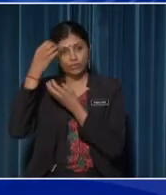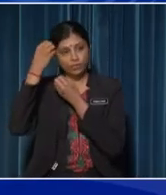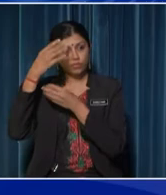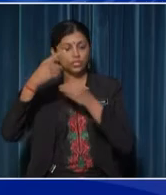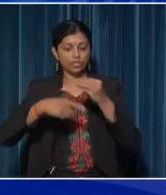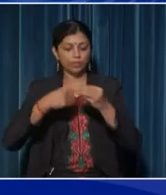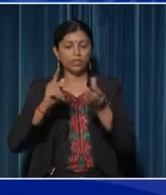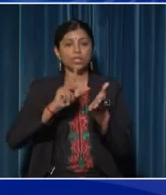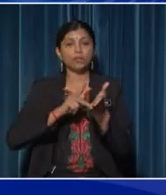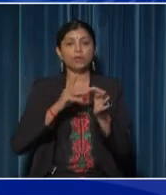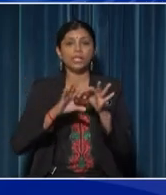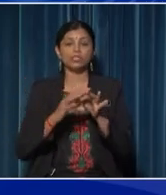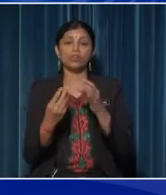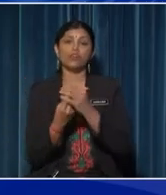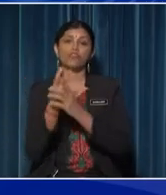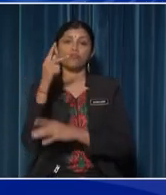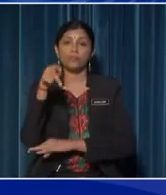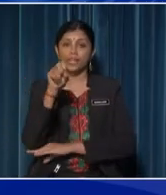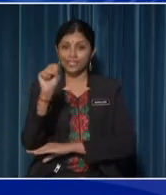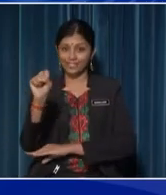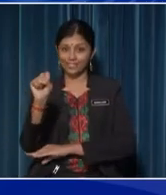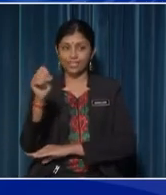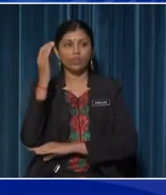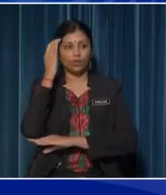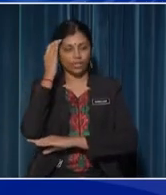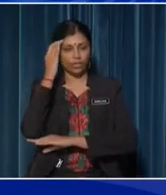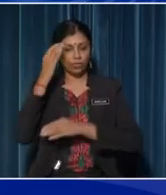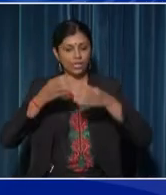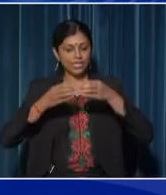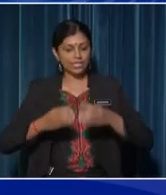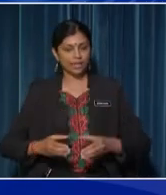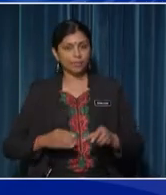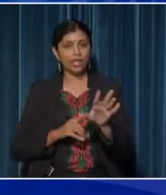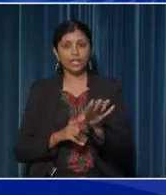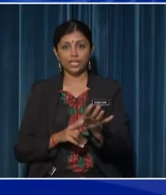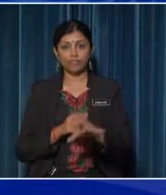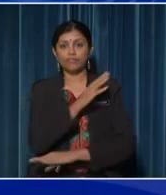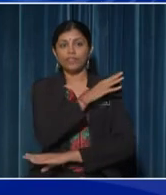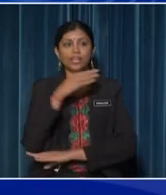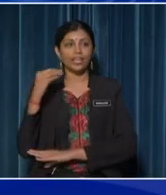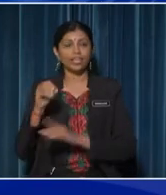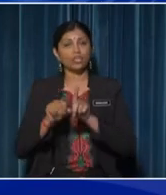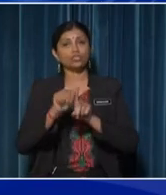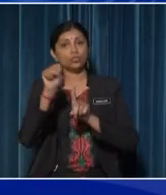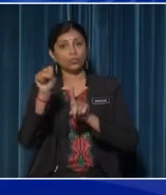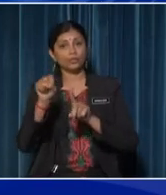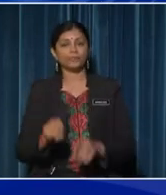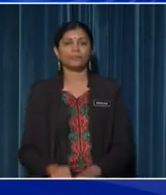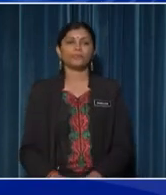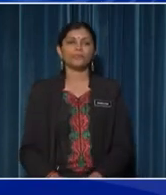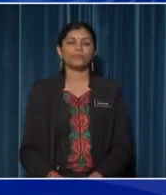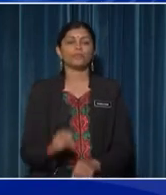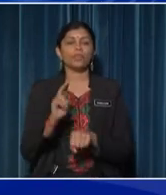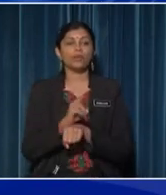parts of plants You identified the stem, leaf and shoot By